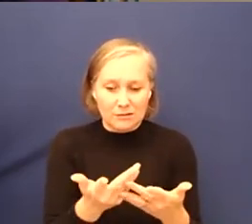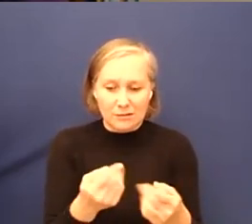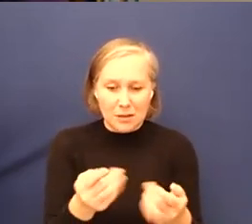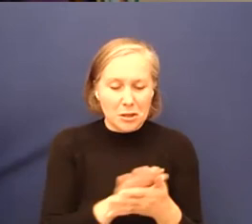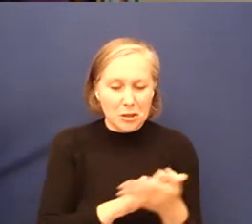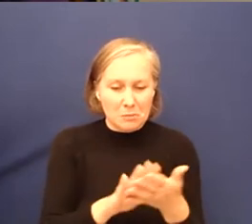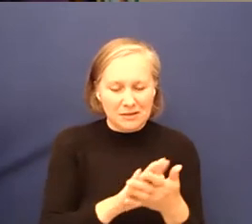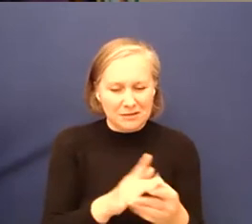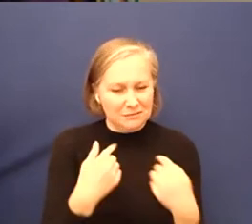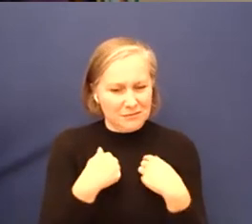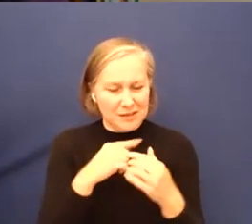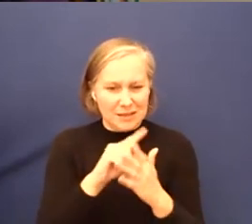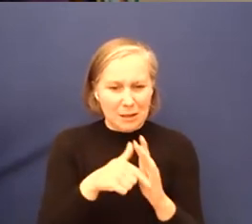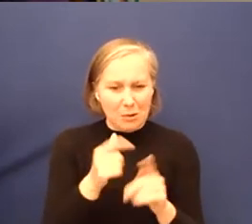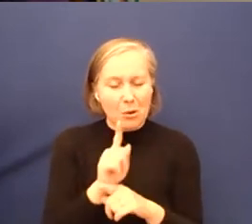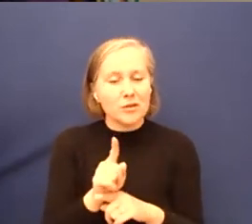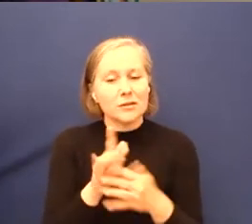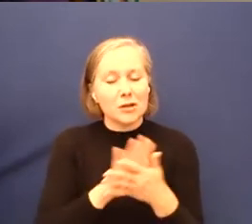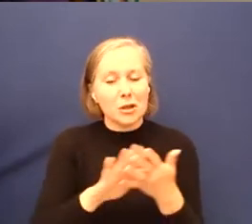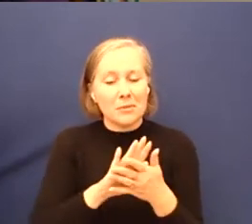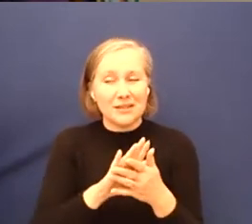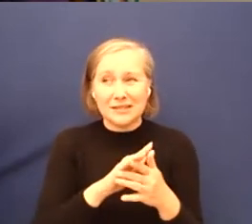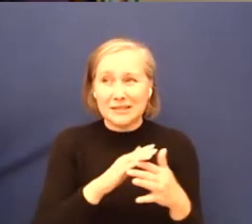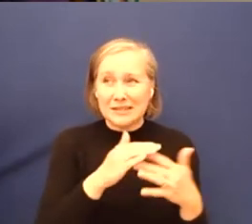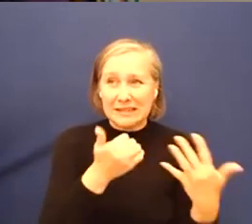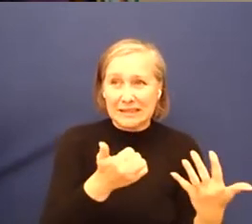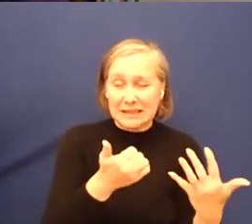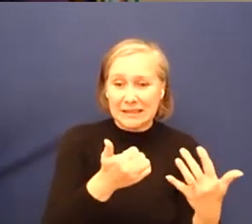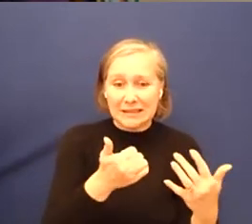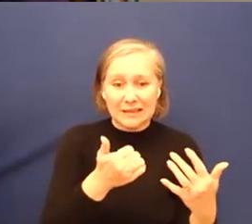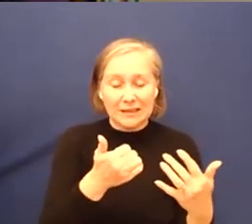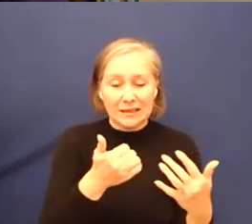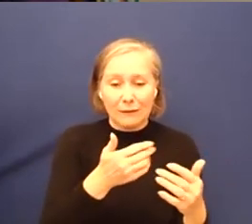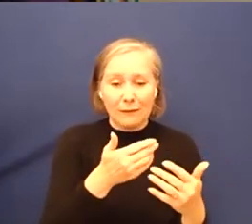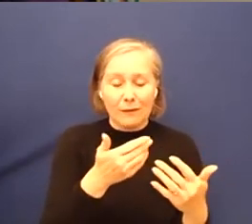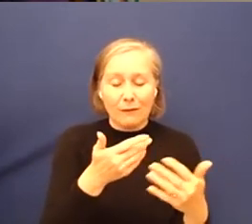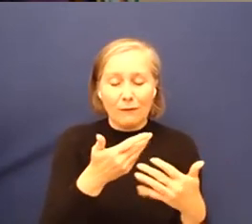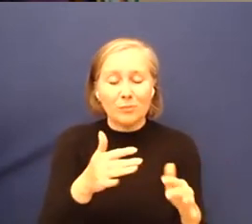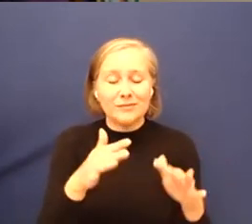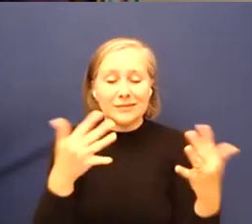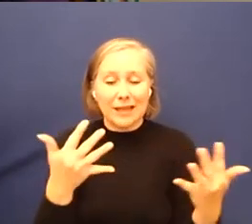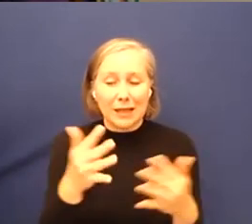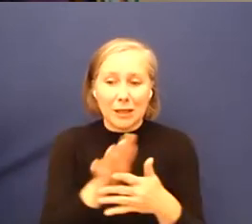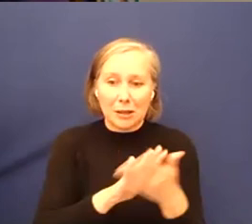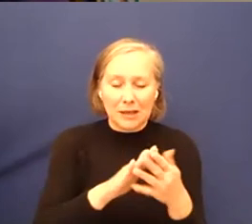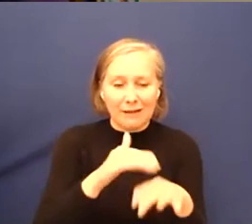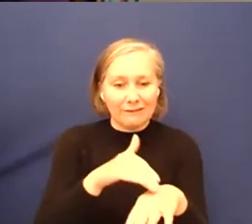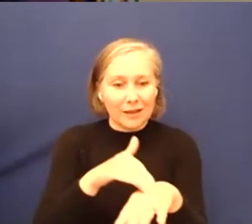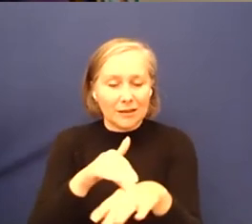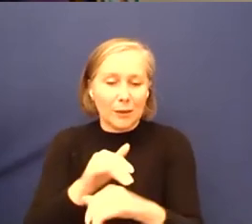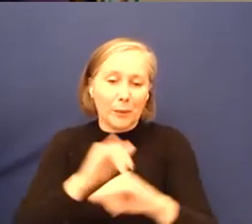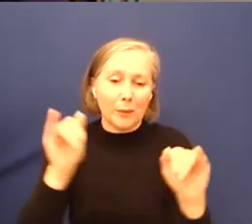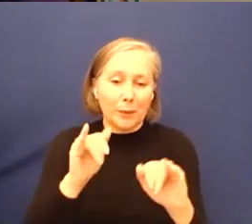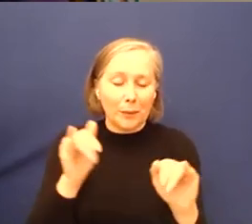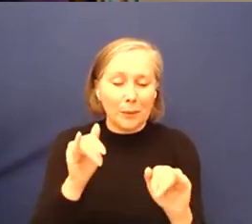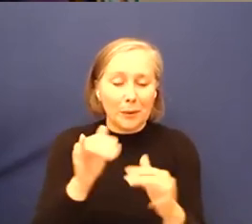you are more likely, you know, six in 10, you are more likely to be affected than those that are non disabled. So anytime that